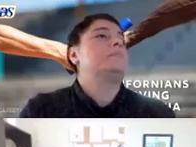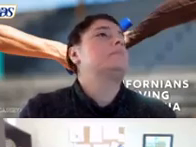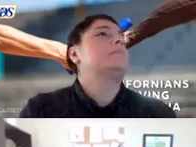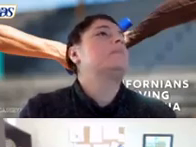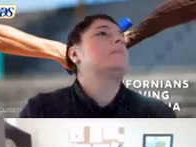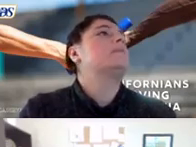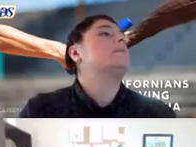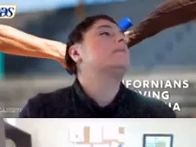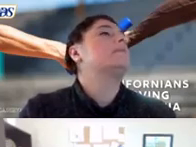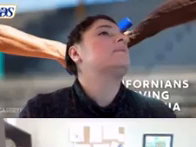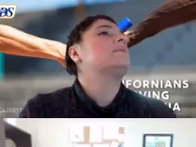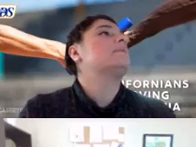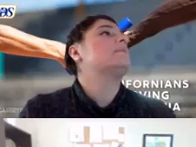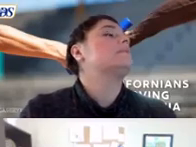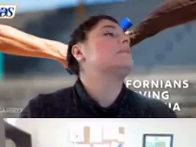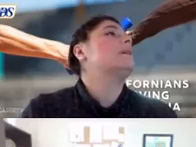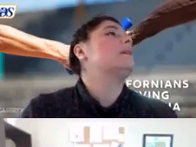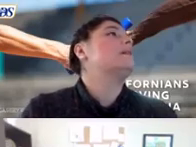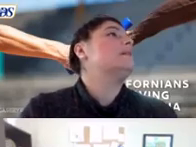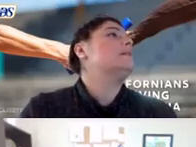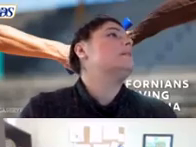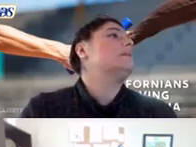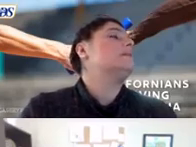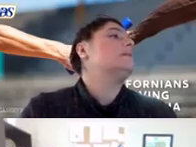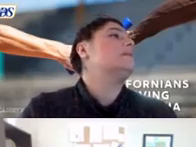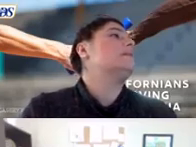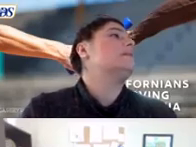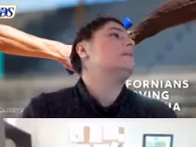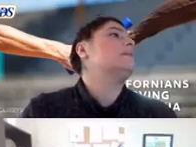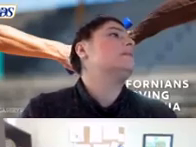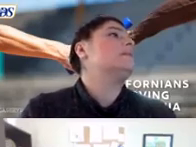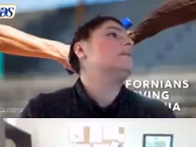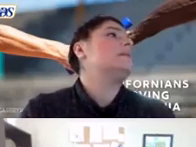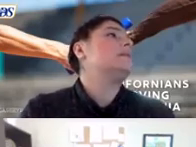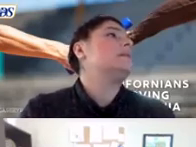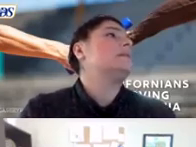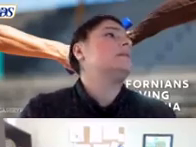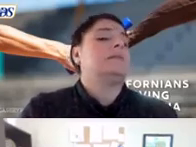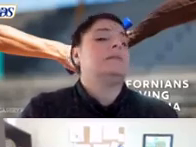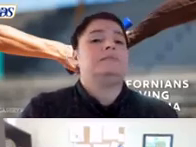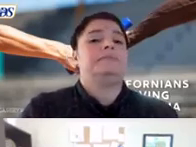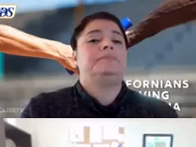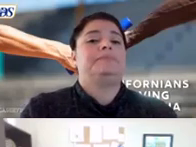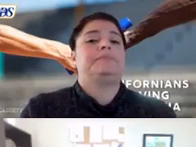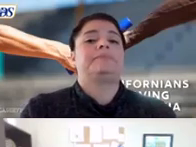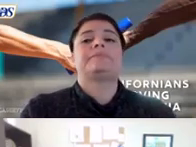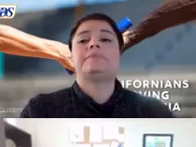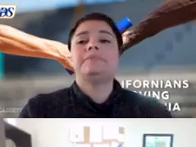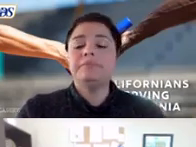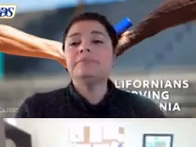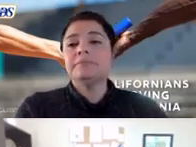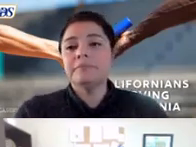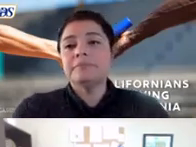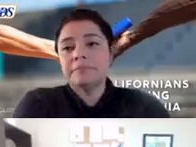thank you helen uh and this powerpoint uh will be posted uh our website uh under the